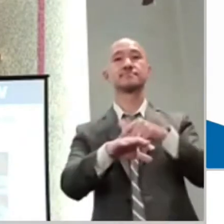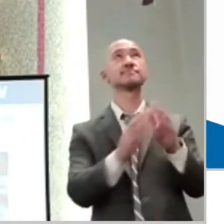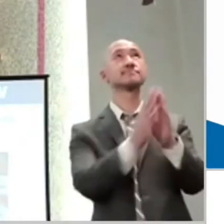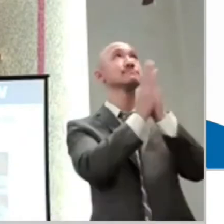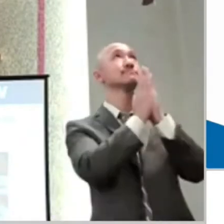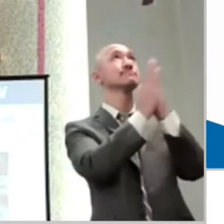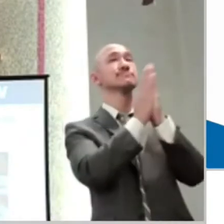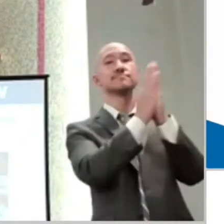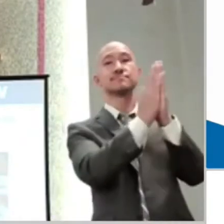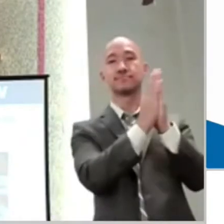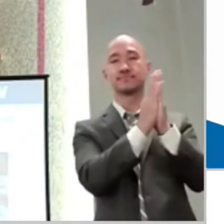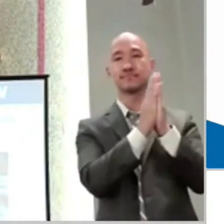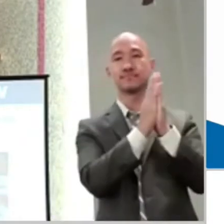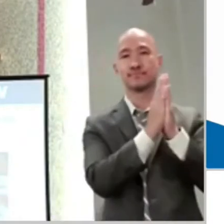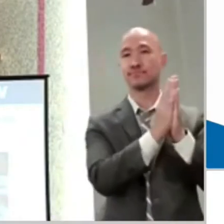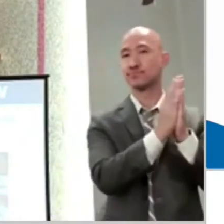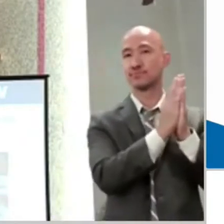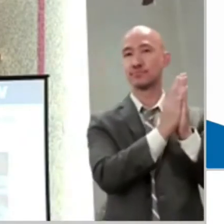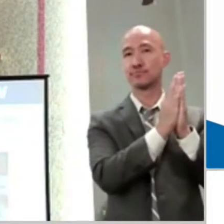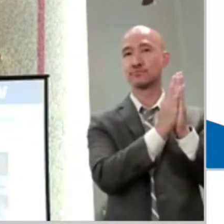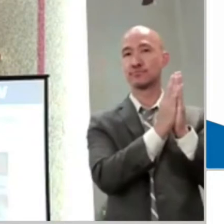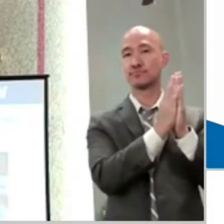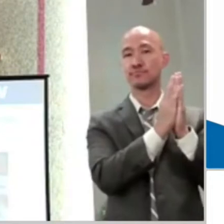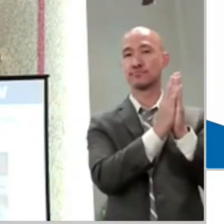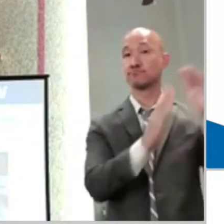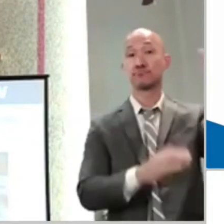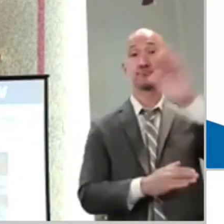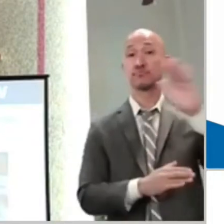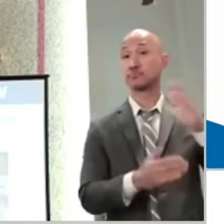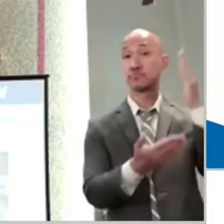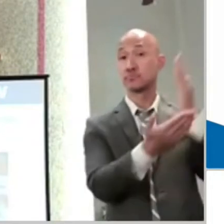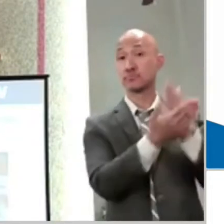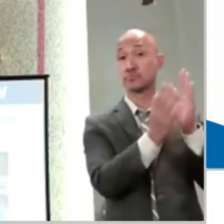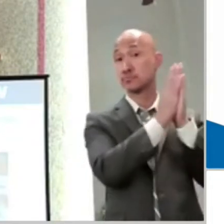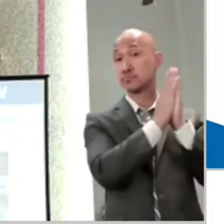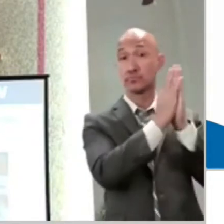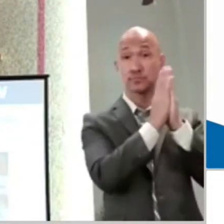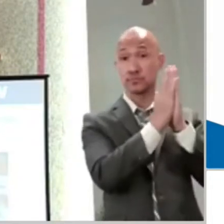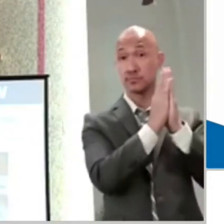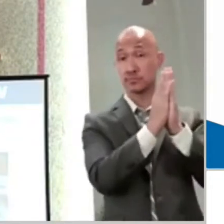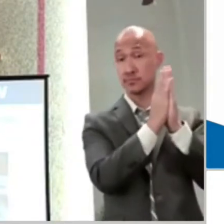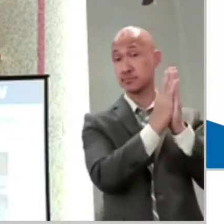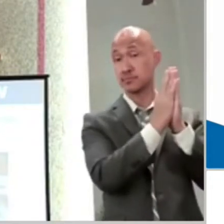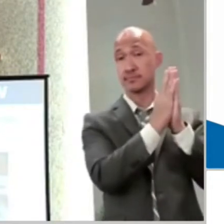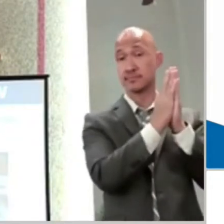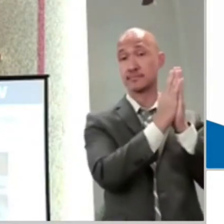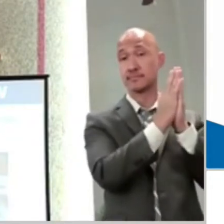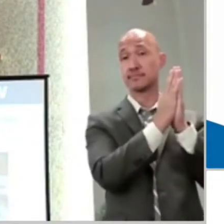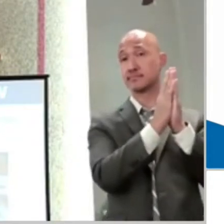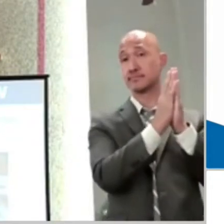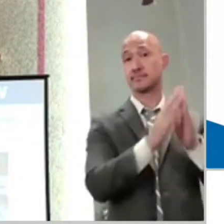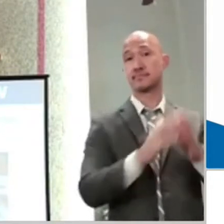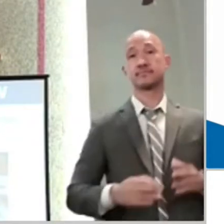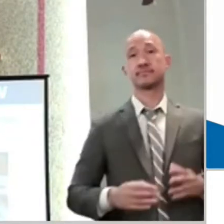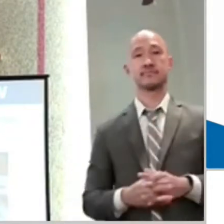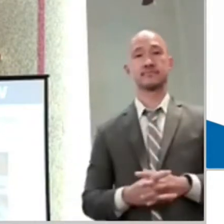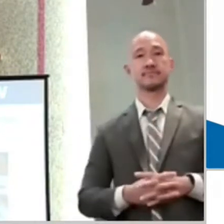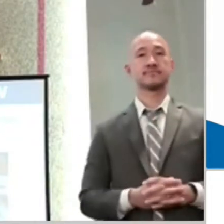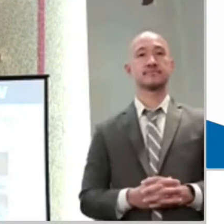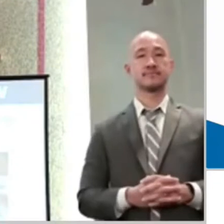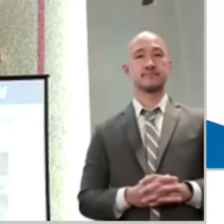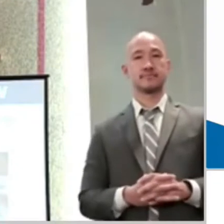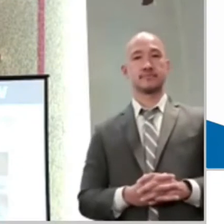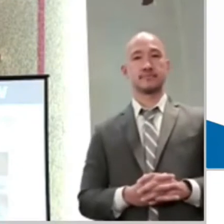a tight connection. And so for Him, everything was possible. Because God made it possible. And He knew that. There was no doubt there.